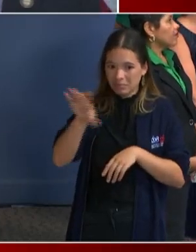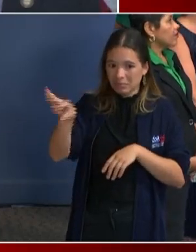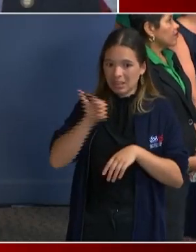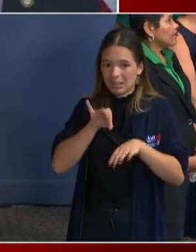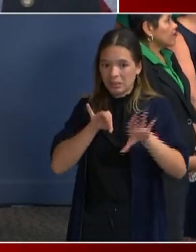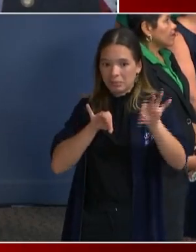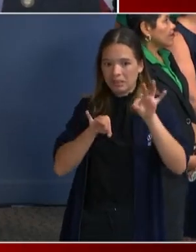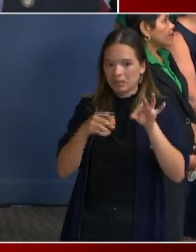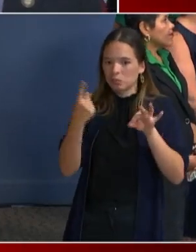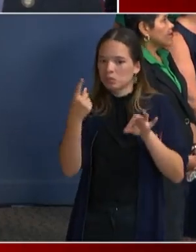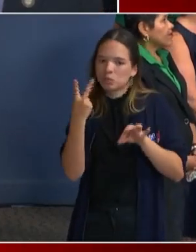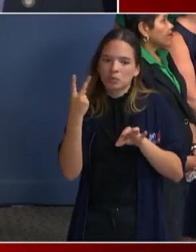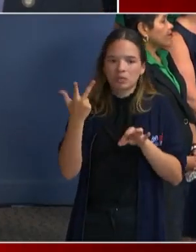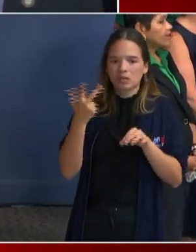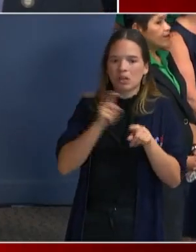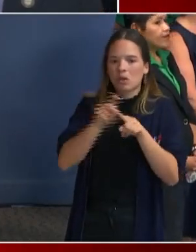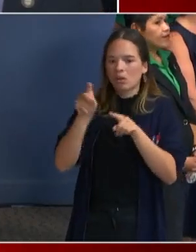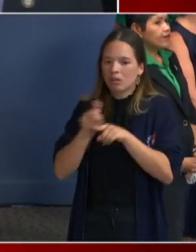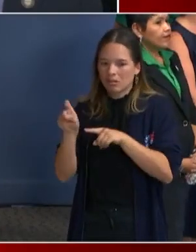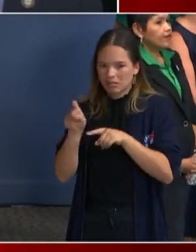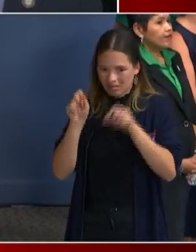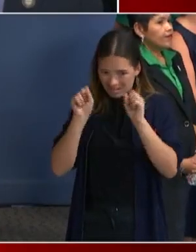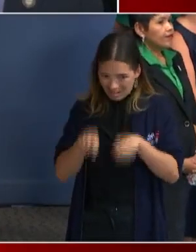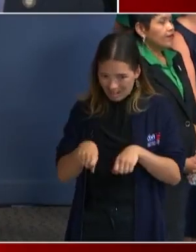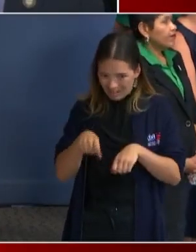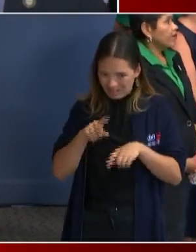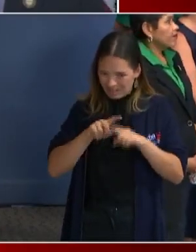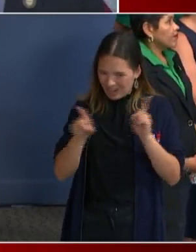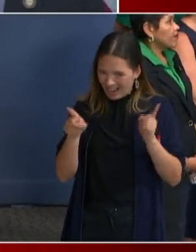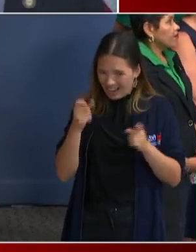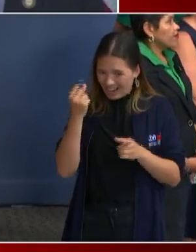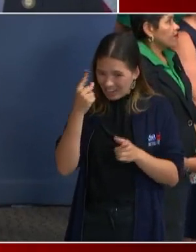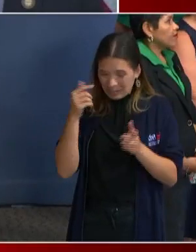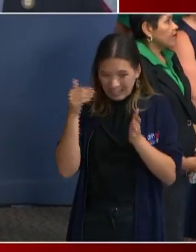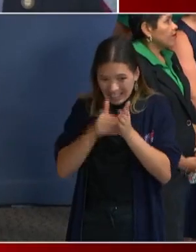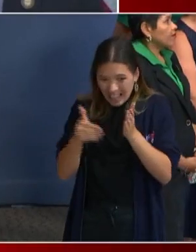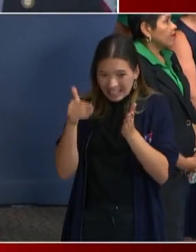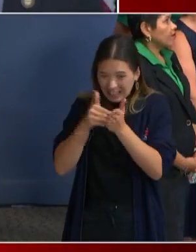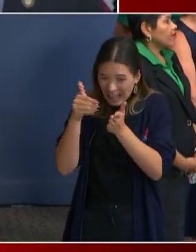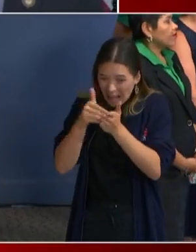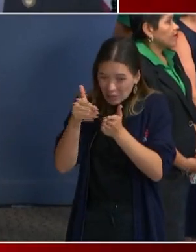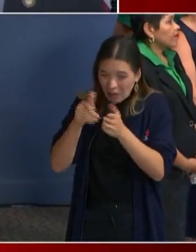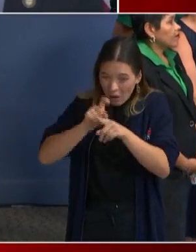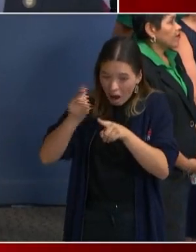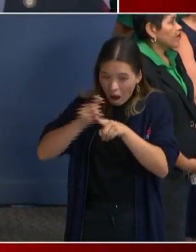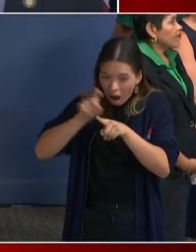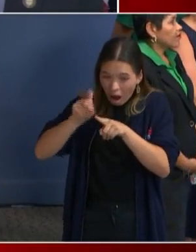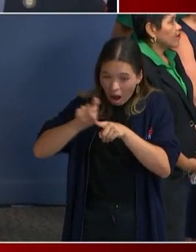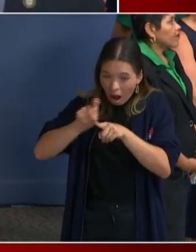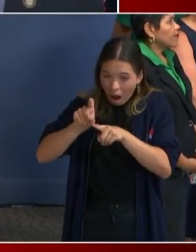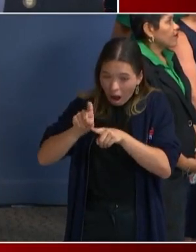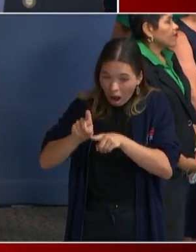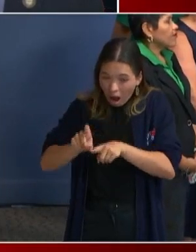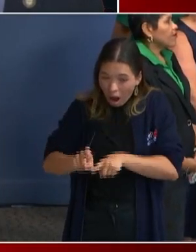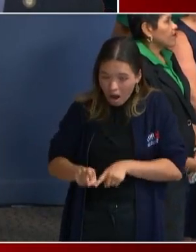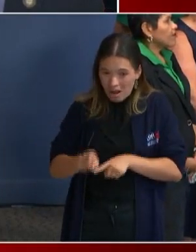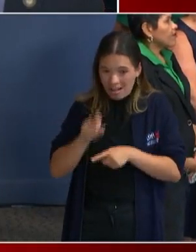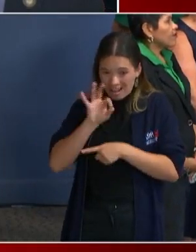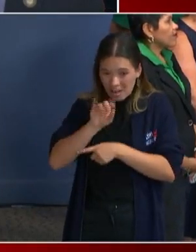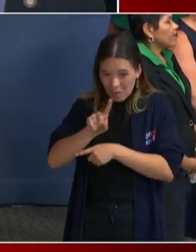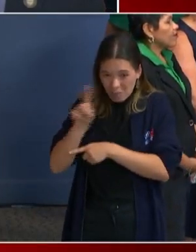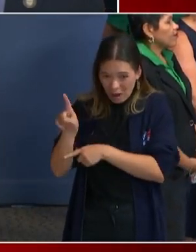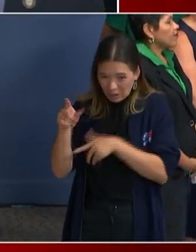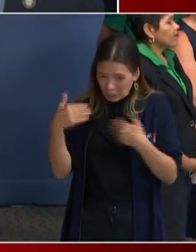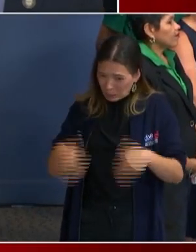calls, you can do that, but thousands of calls where police and fire and EMS are